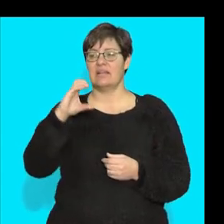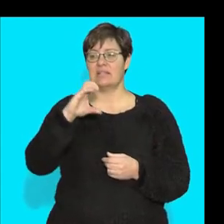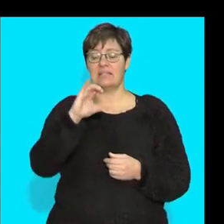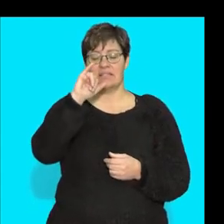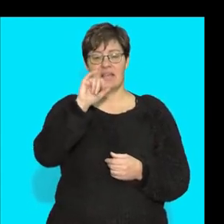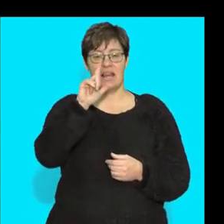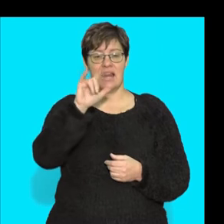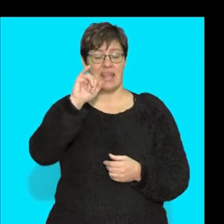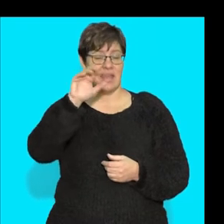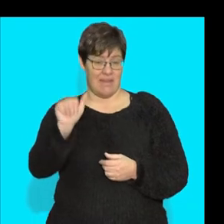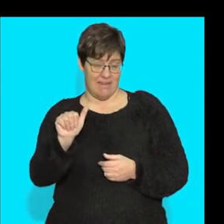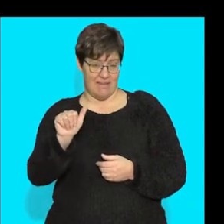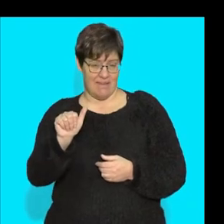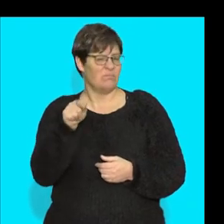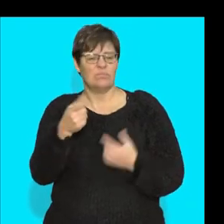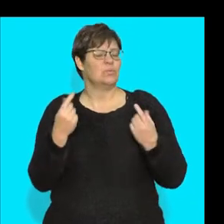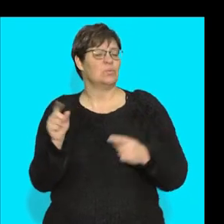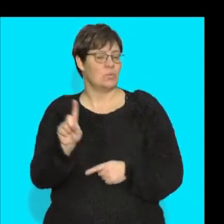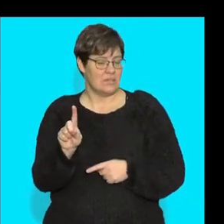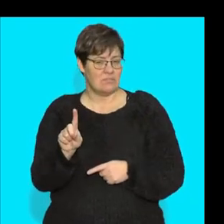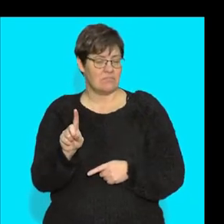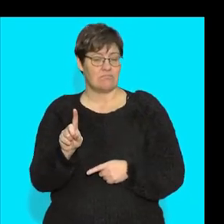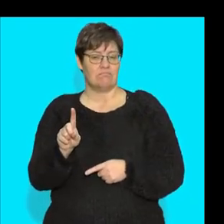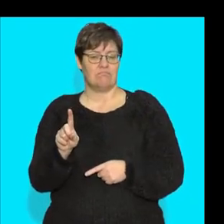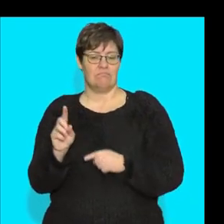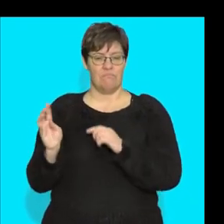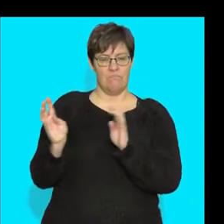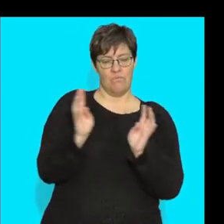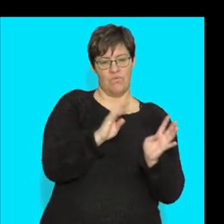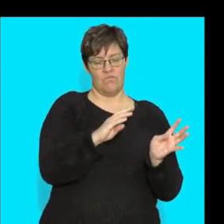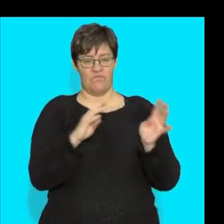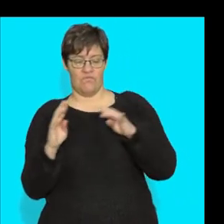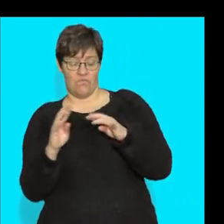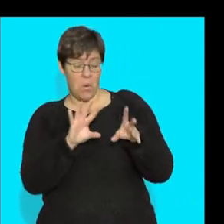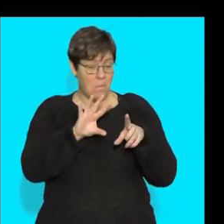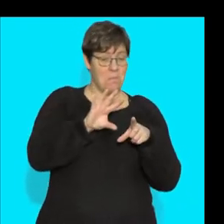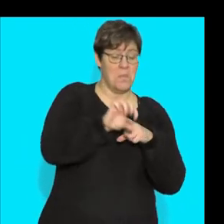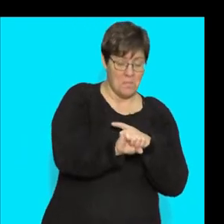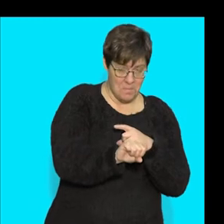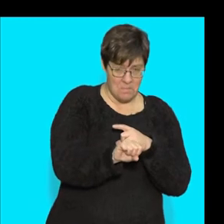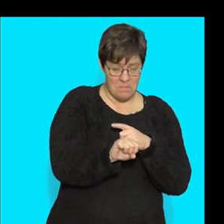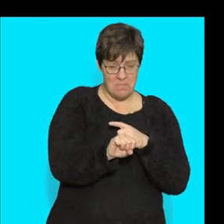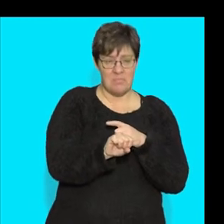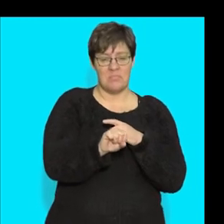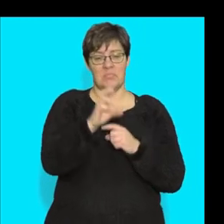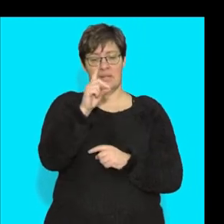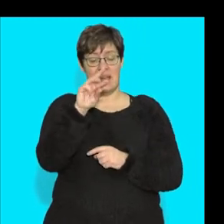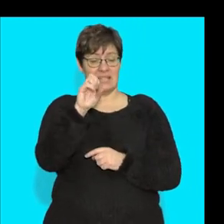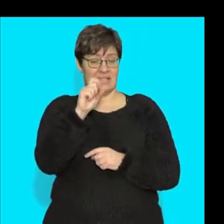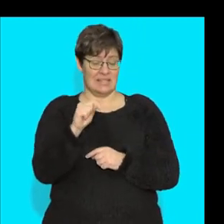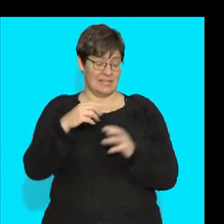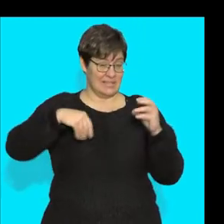And what do the cilia do? It can move or trap, all right, dust